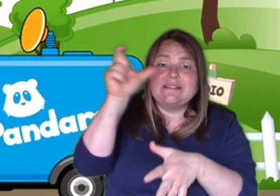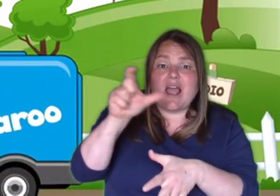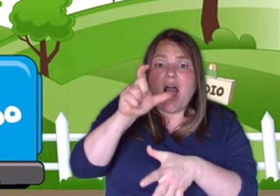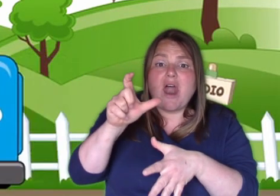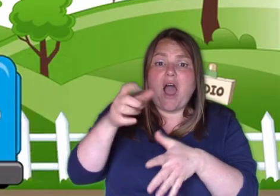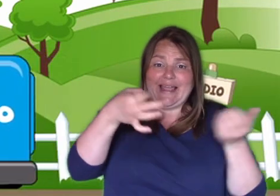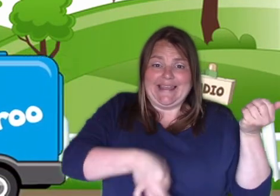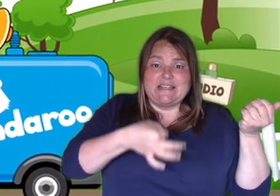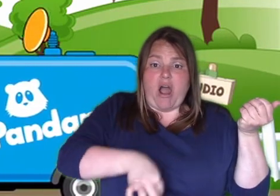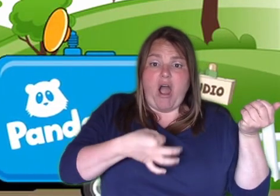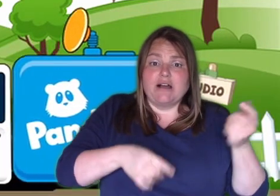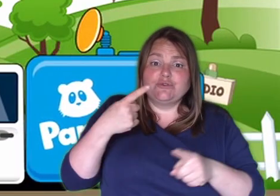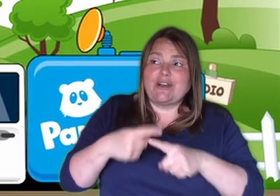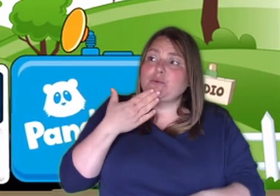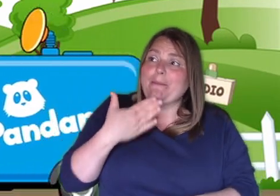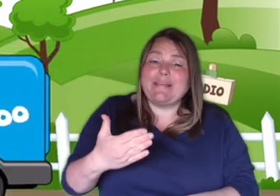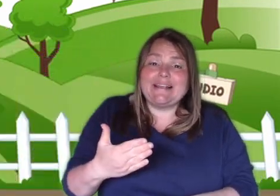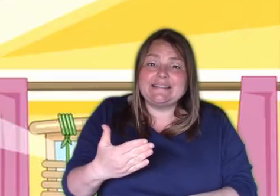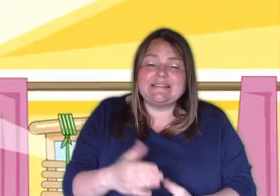away, please. Thank you.